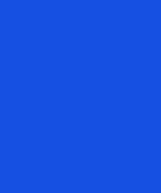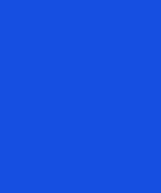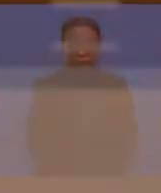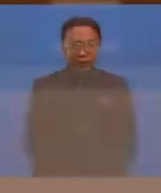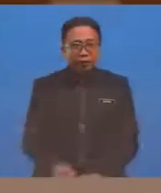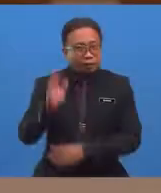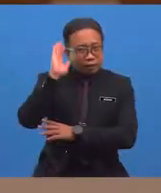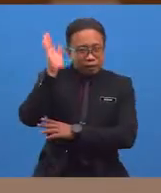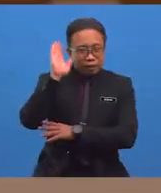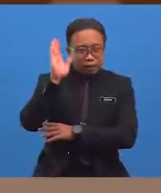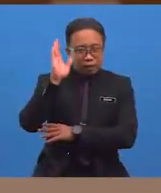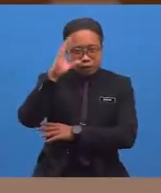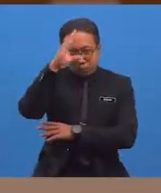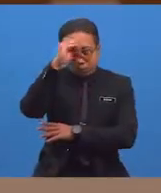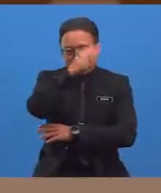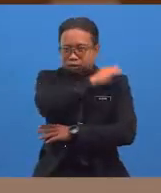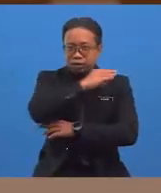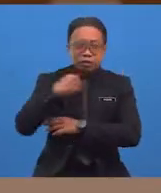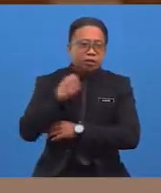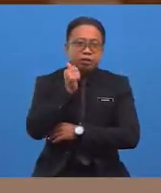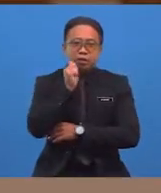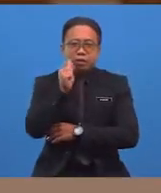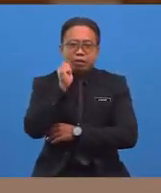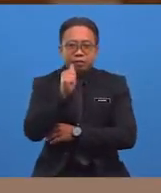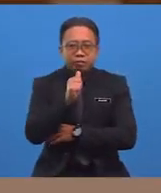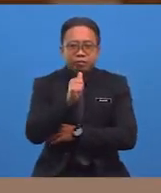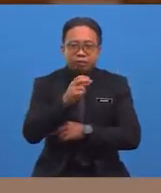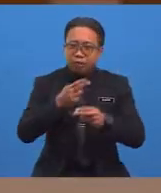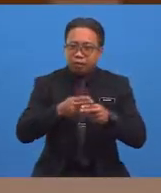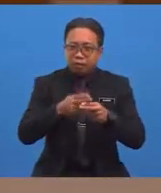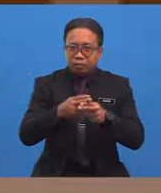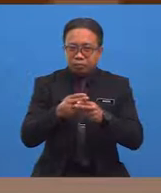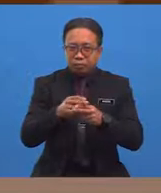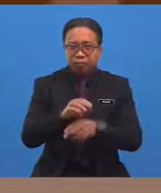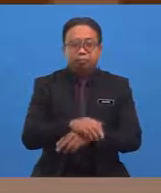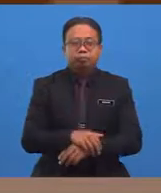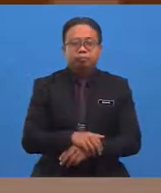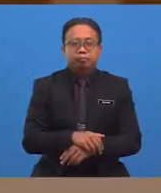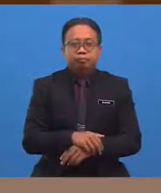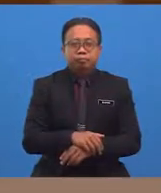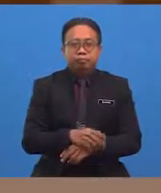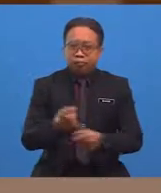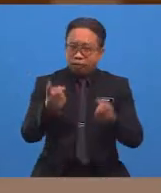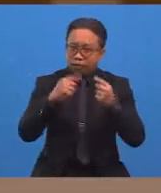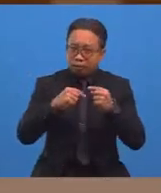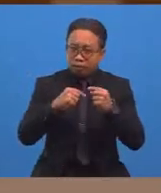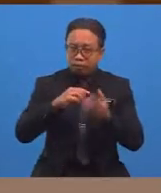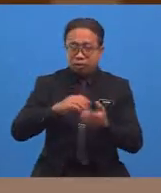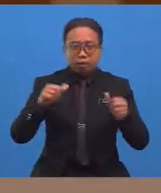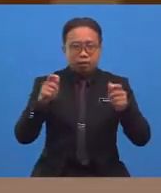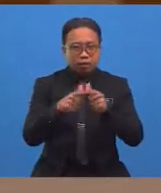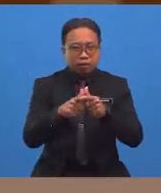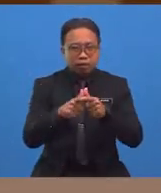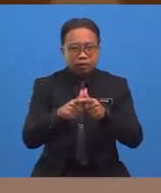Hello boys and girls! My name is Miss Aliza Alexander. Joining us today again